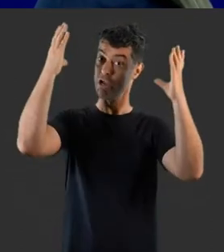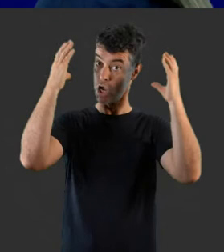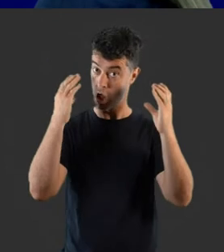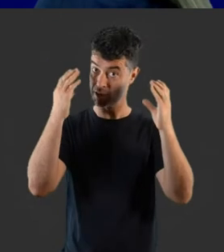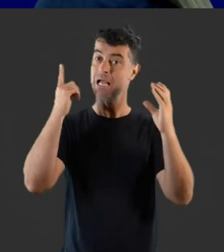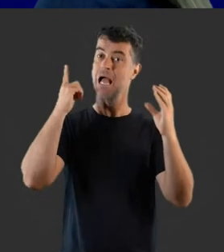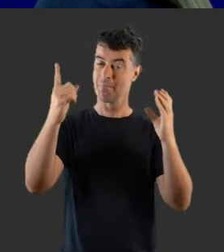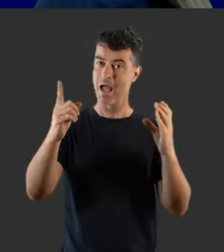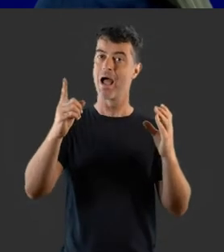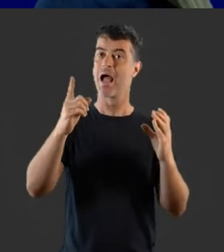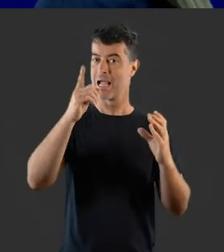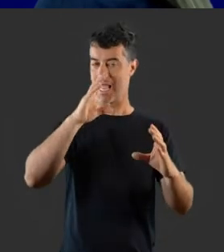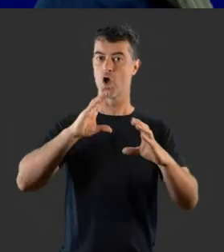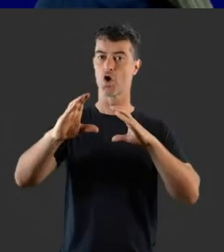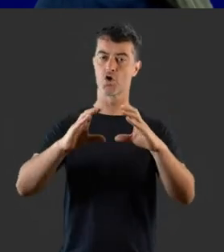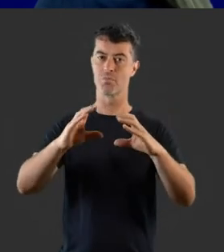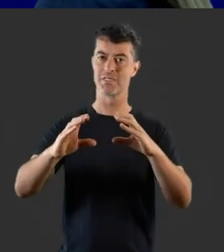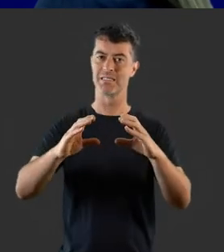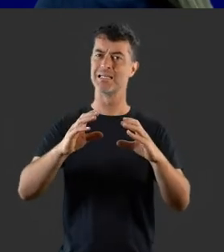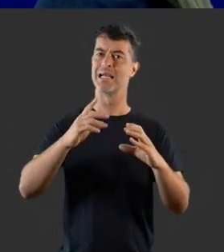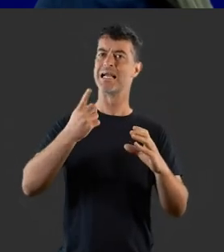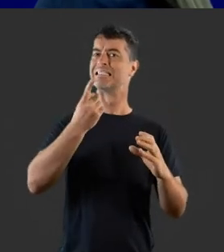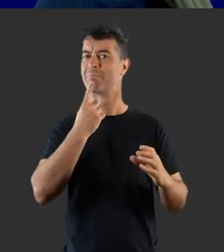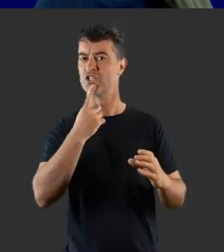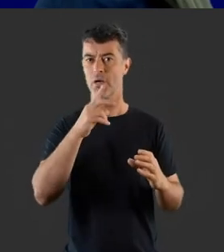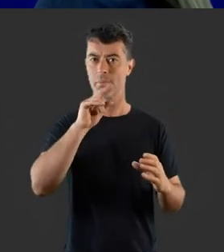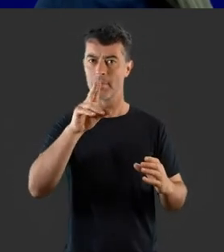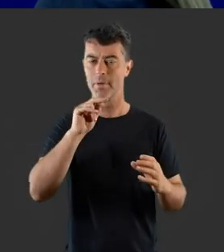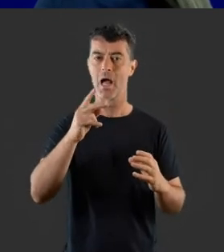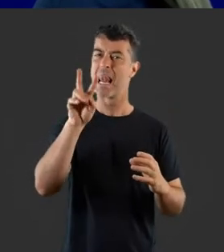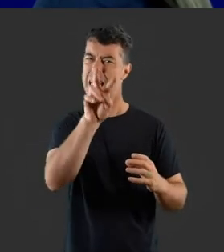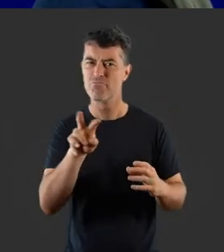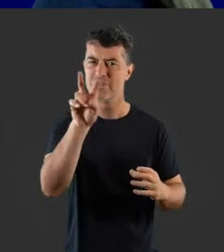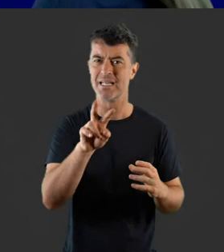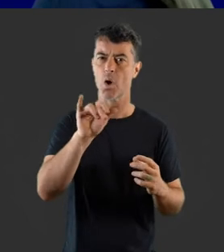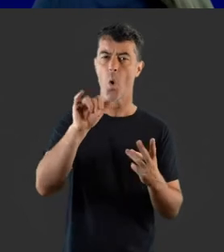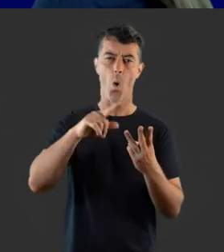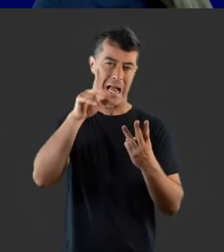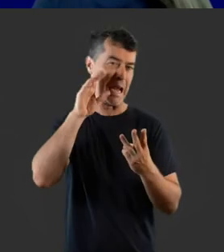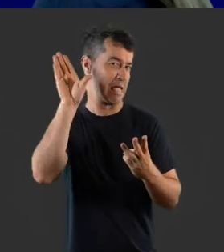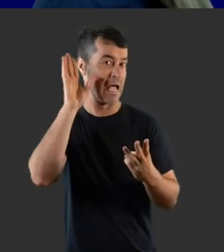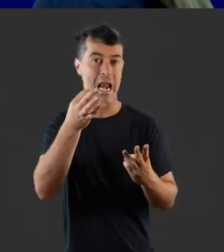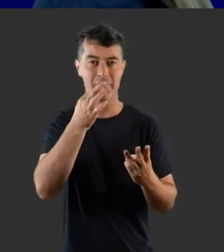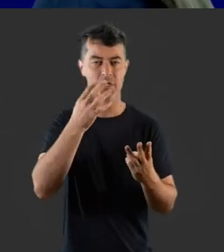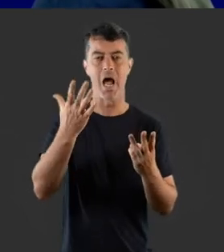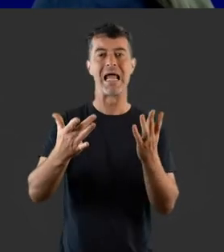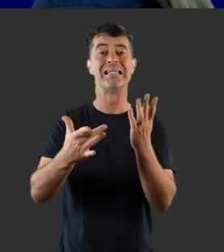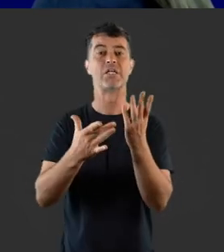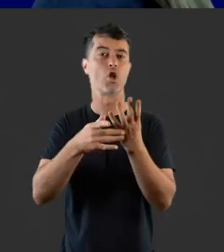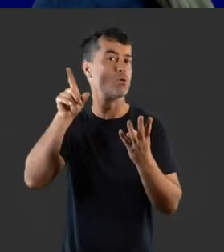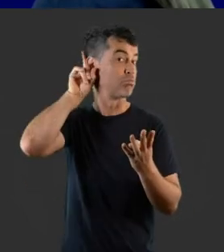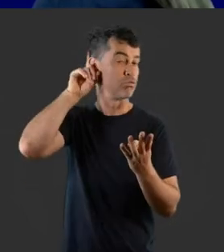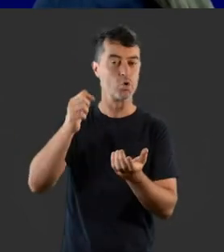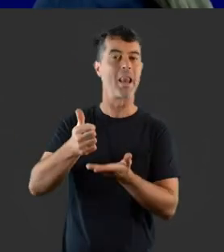have a hearing loss and usually communicate using lip, using speech, lip reading, residual hearing and often